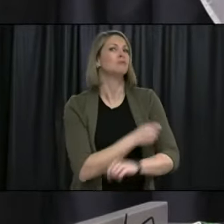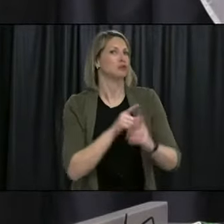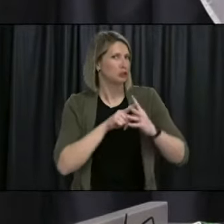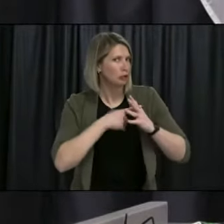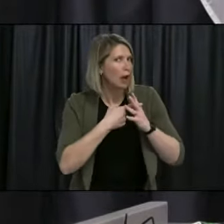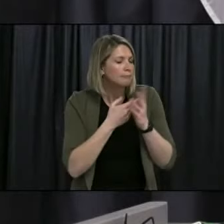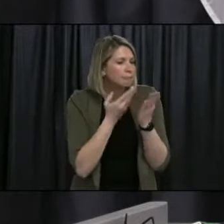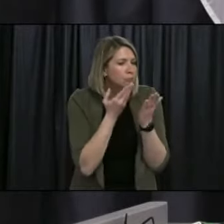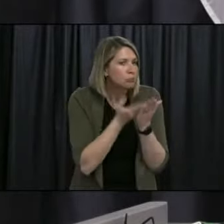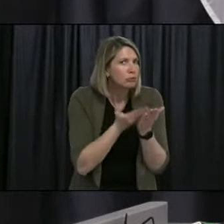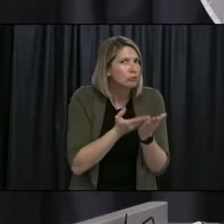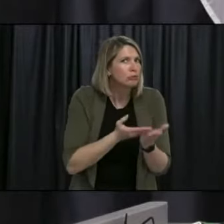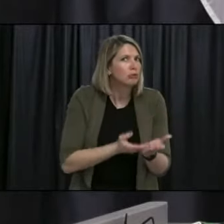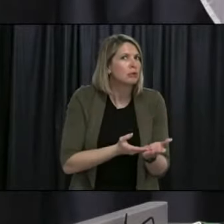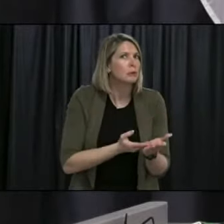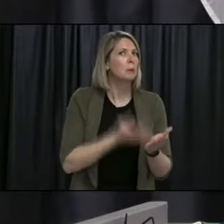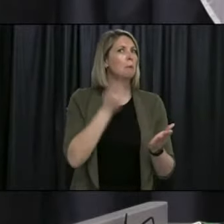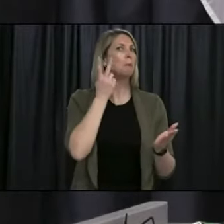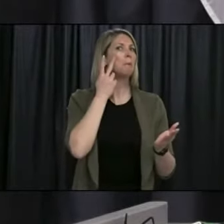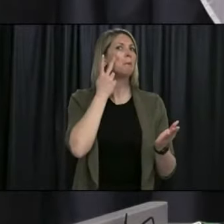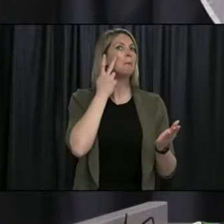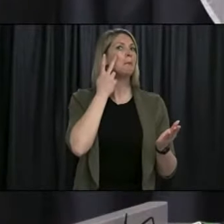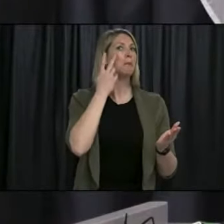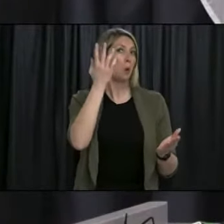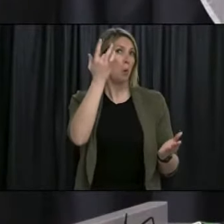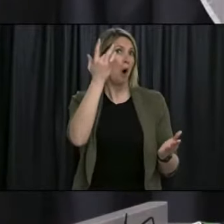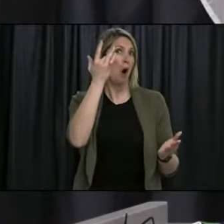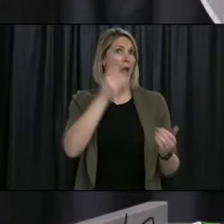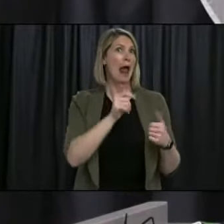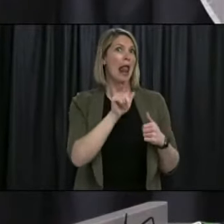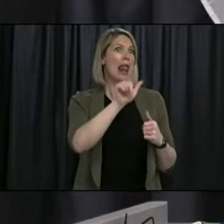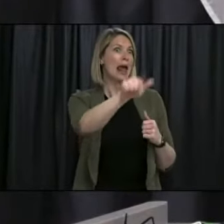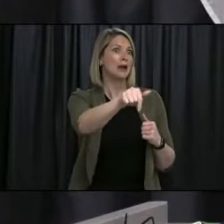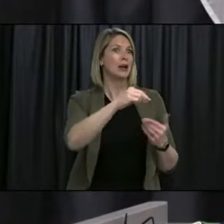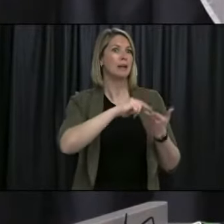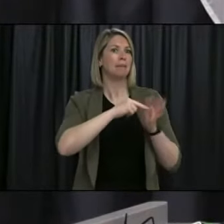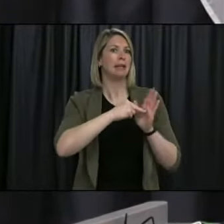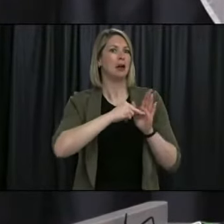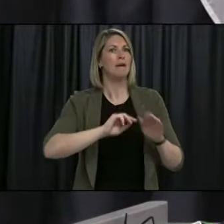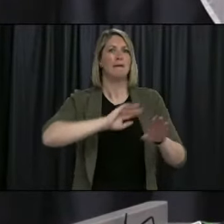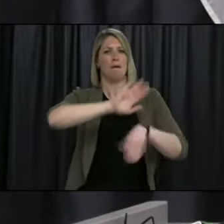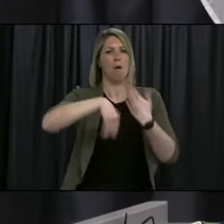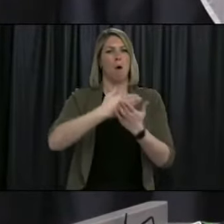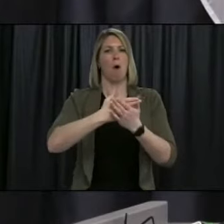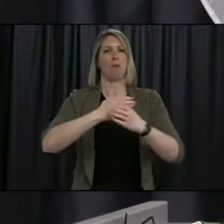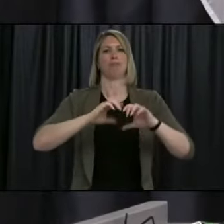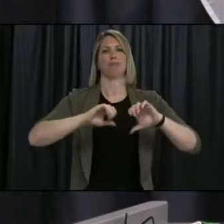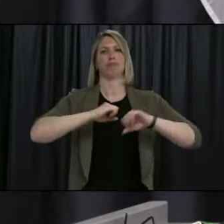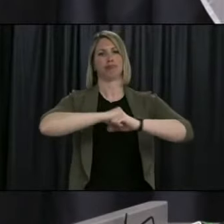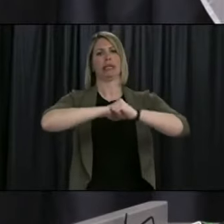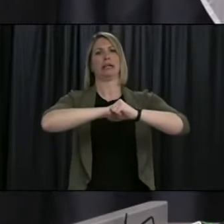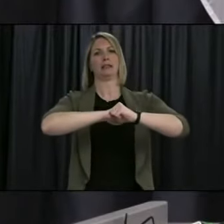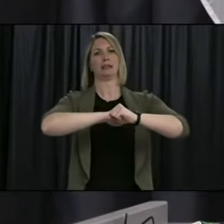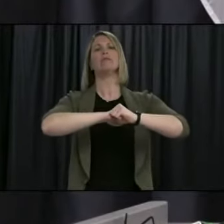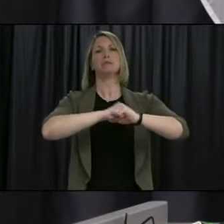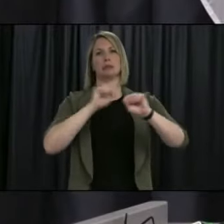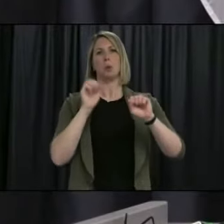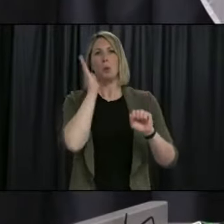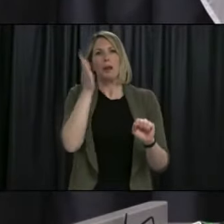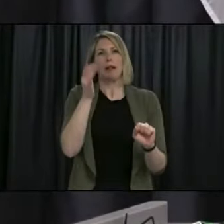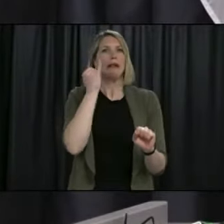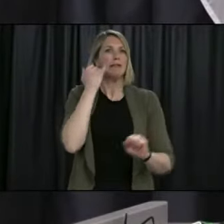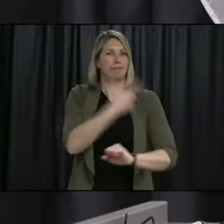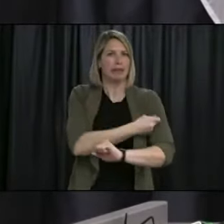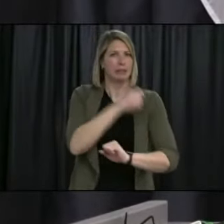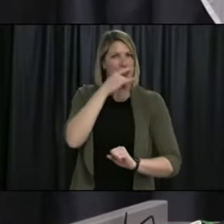is an important step in achieving herd immunity. As a recap, for those who may have just joined us, we have no new confirmed cases since yesterday's